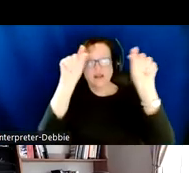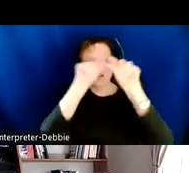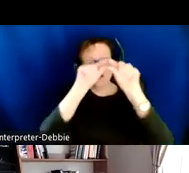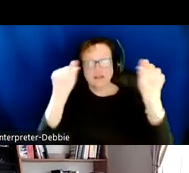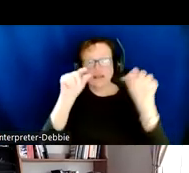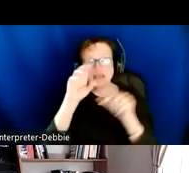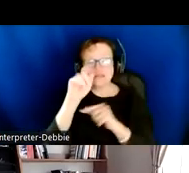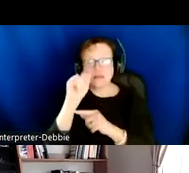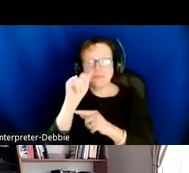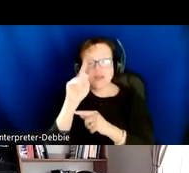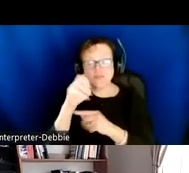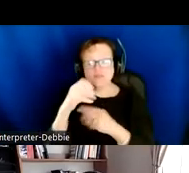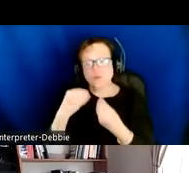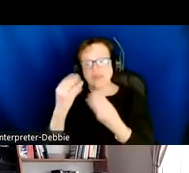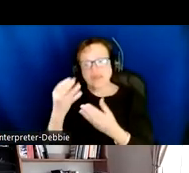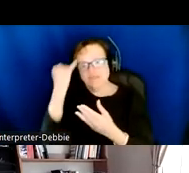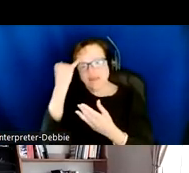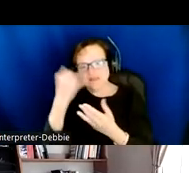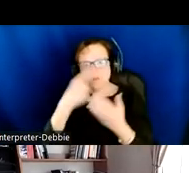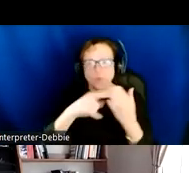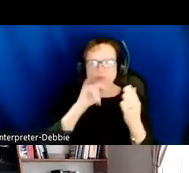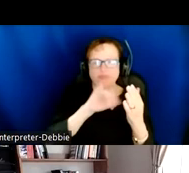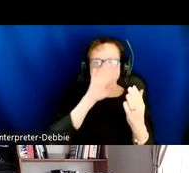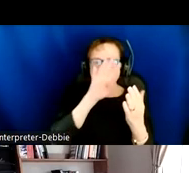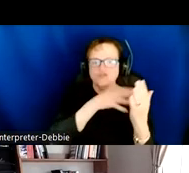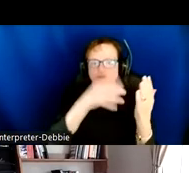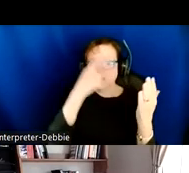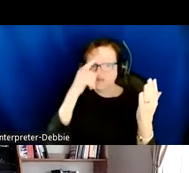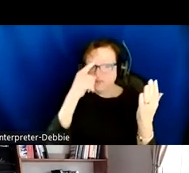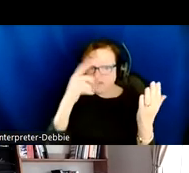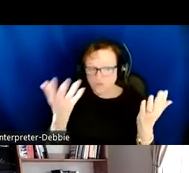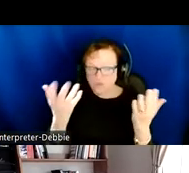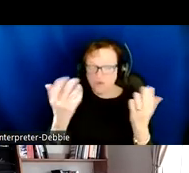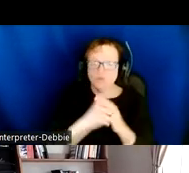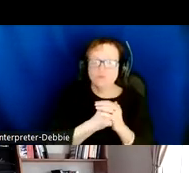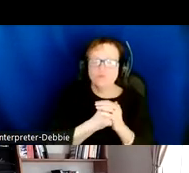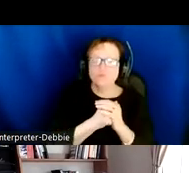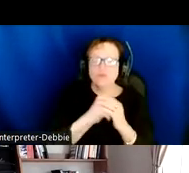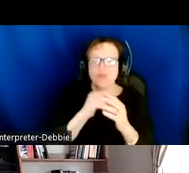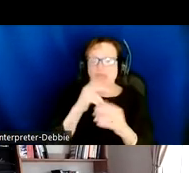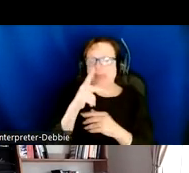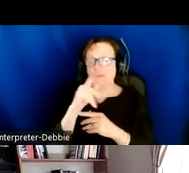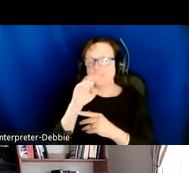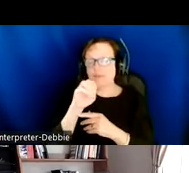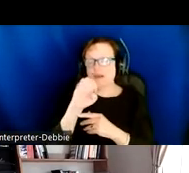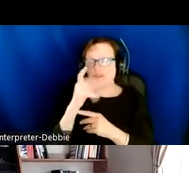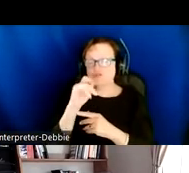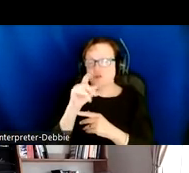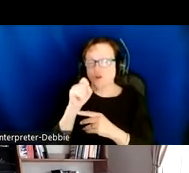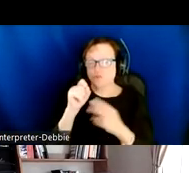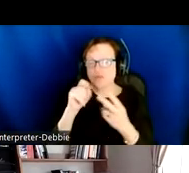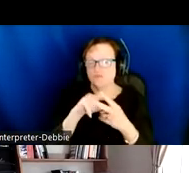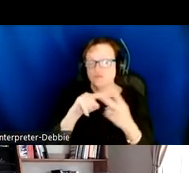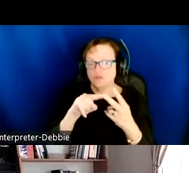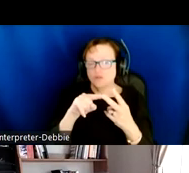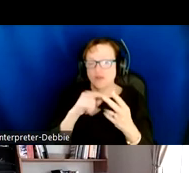some context about what this chart is about overall. We currently support HiCharts two chart varieties. One, line